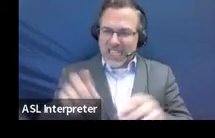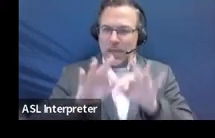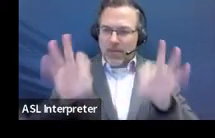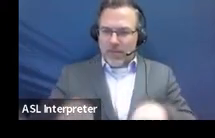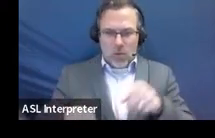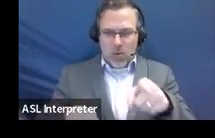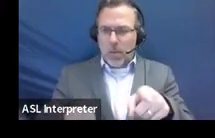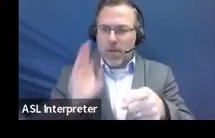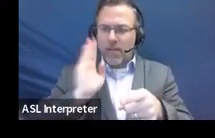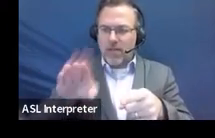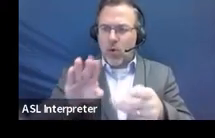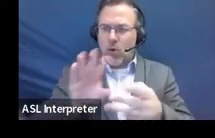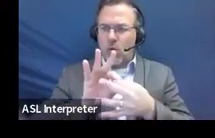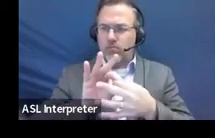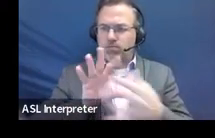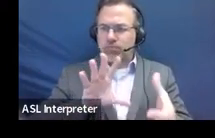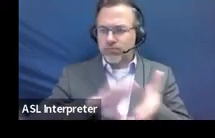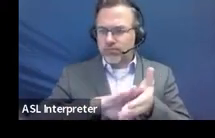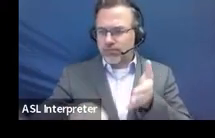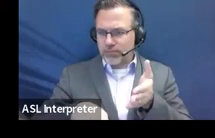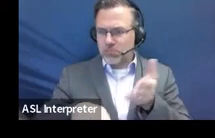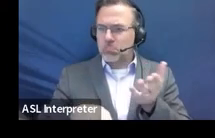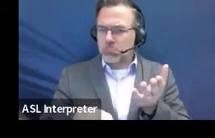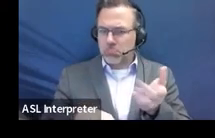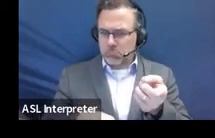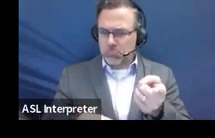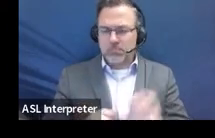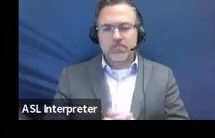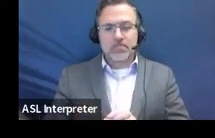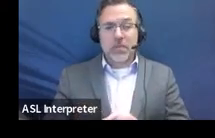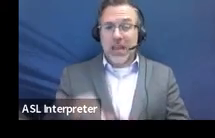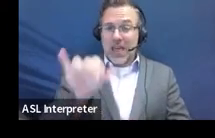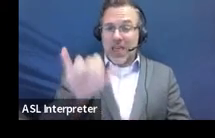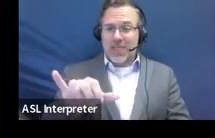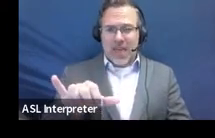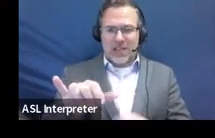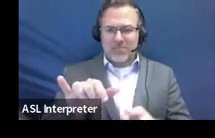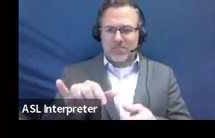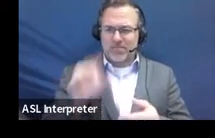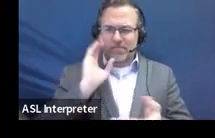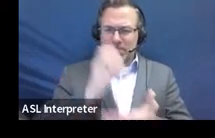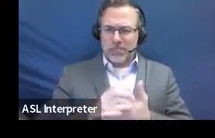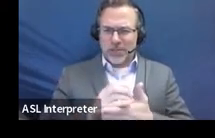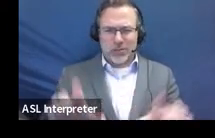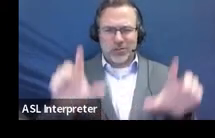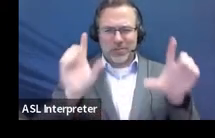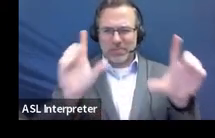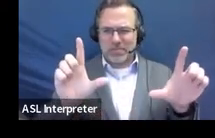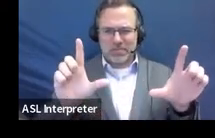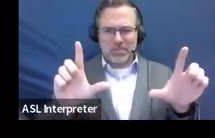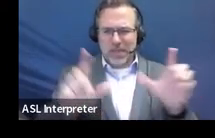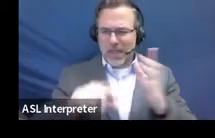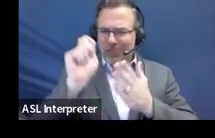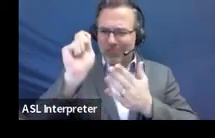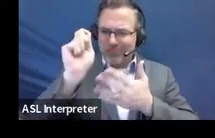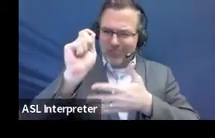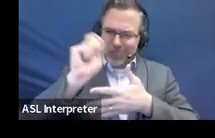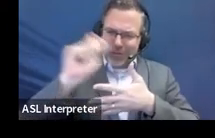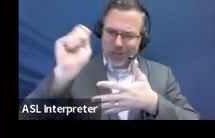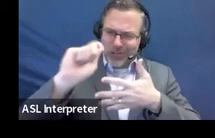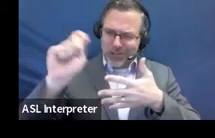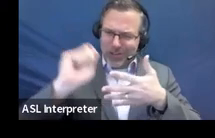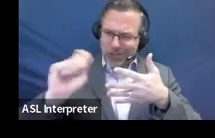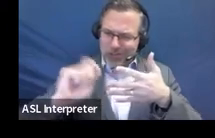so that this is a screenshot from a document that's kind of like a checklist of don't forget to do these things.